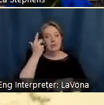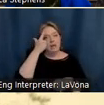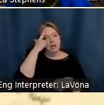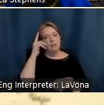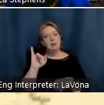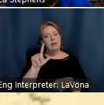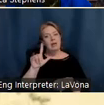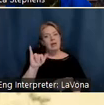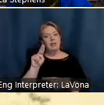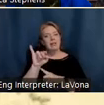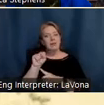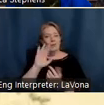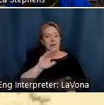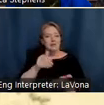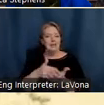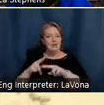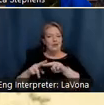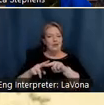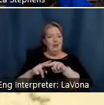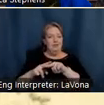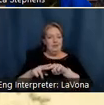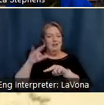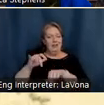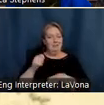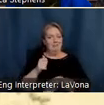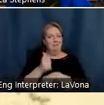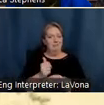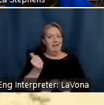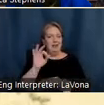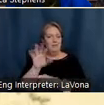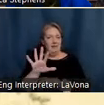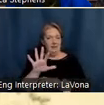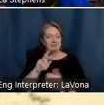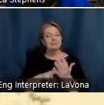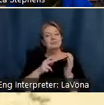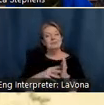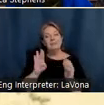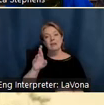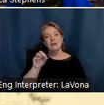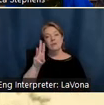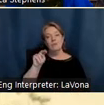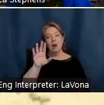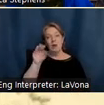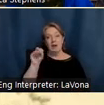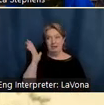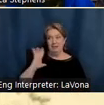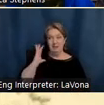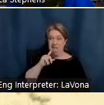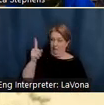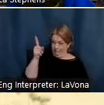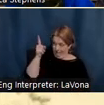Central Railroad in 1905, making Brown County accessible for the first time.